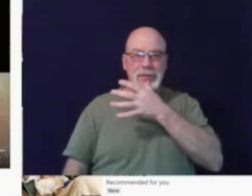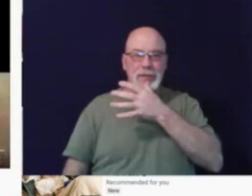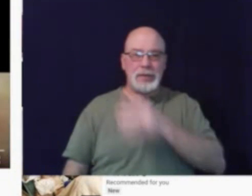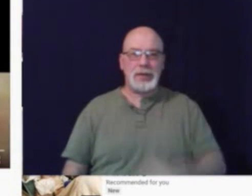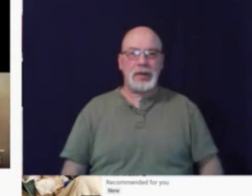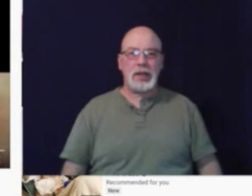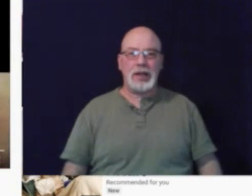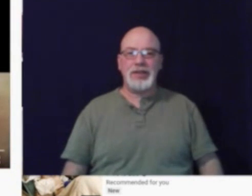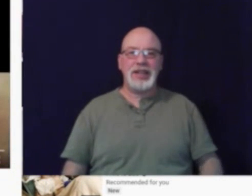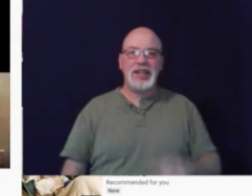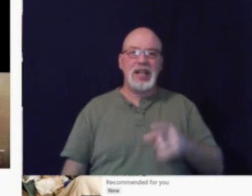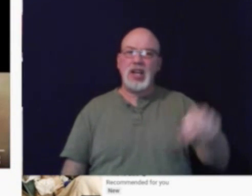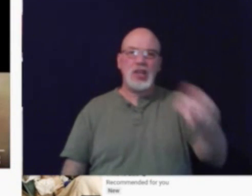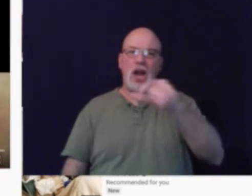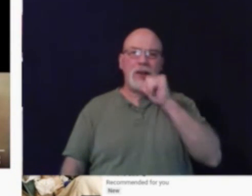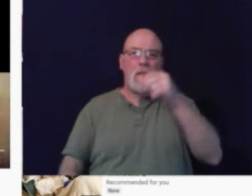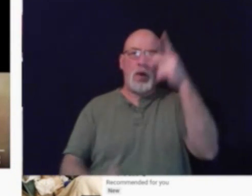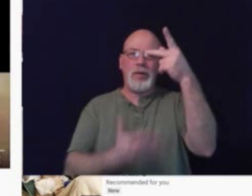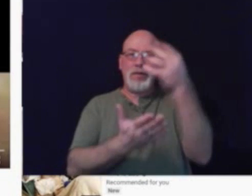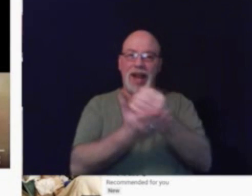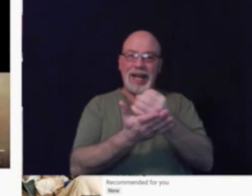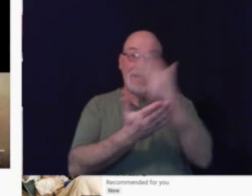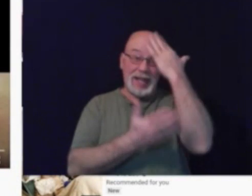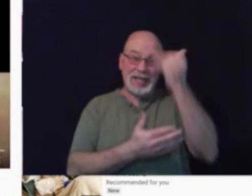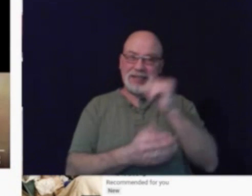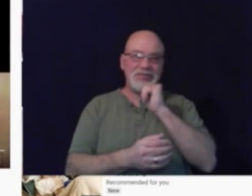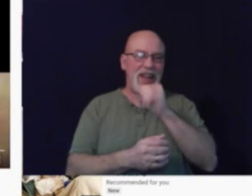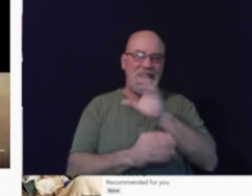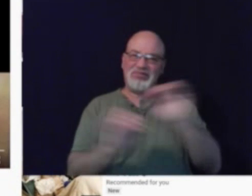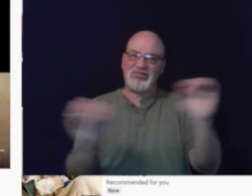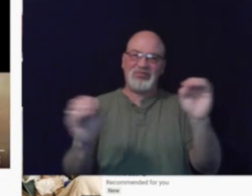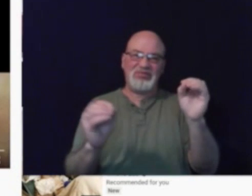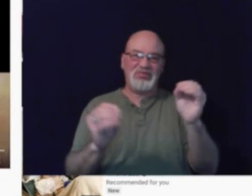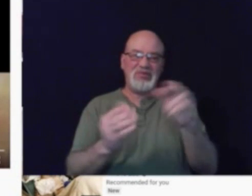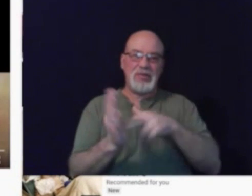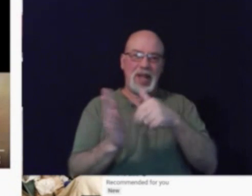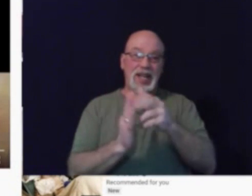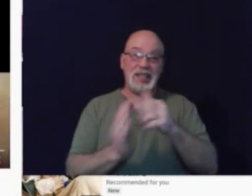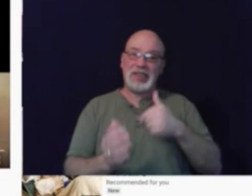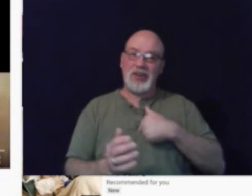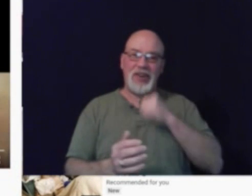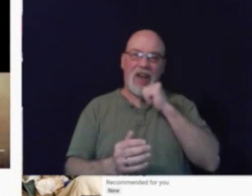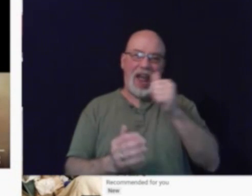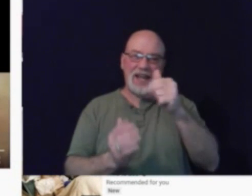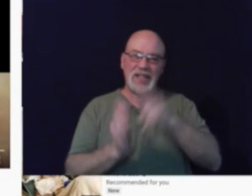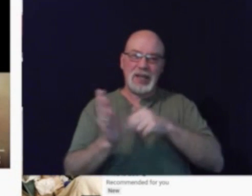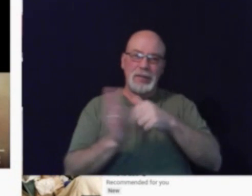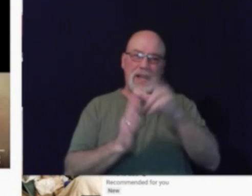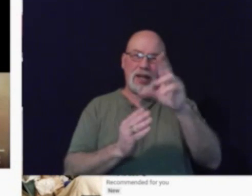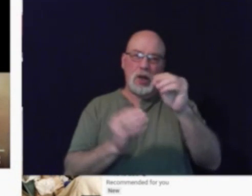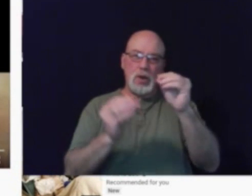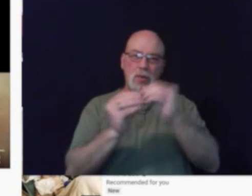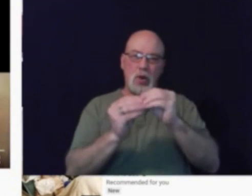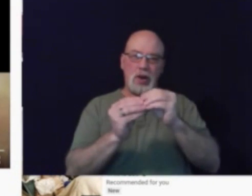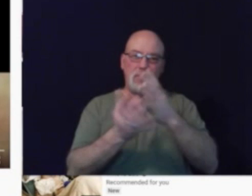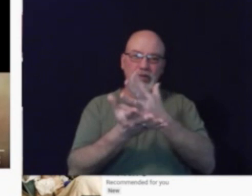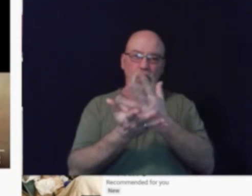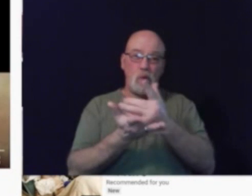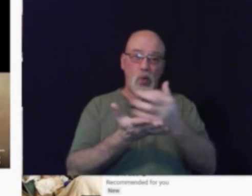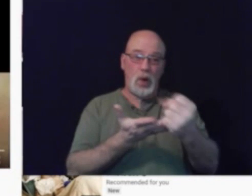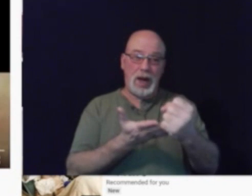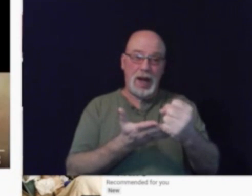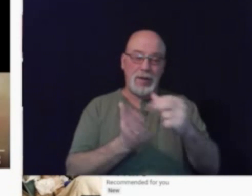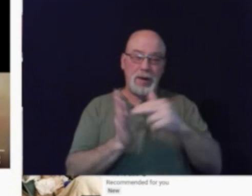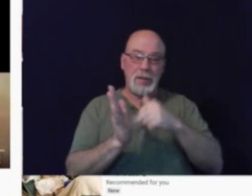Y'all don't paint, cause there ain't no paint. So I ain't gonna paint no more. There's no paint